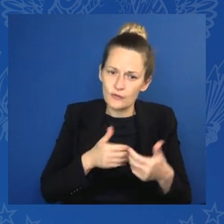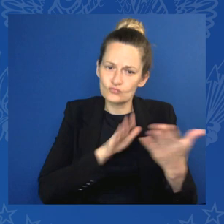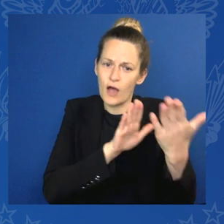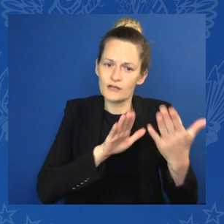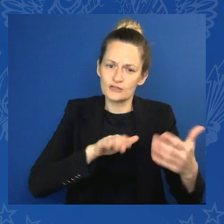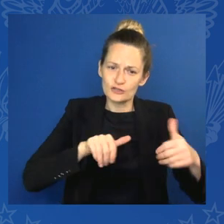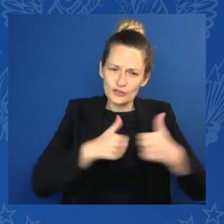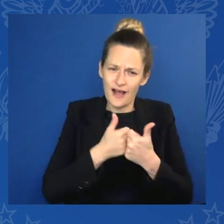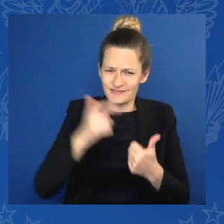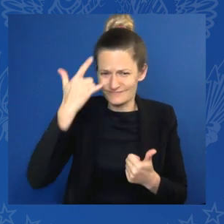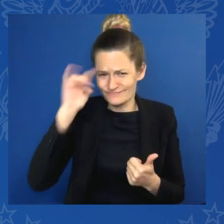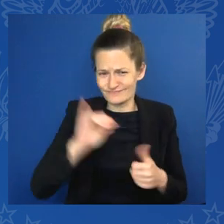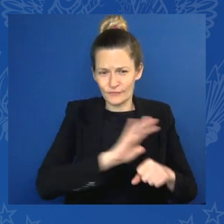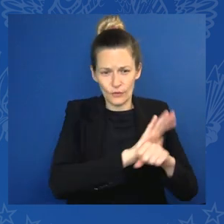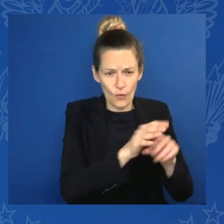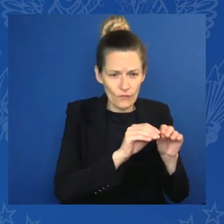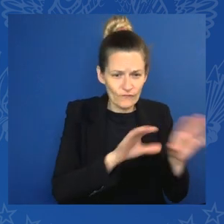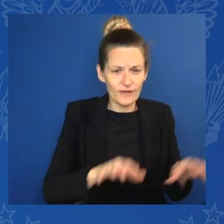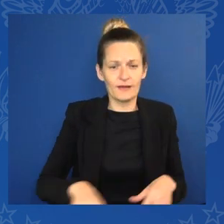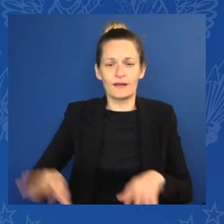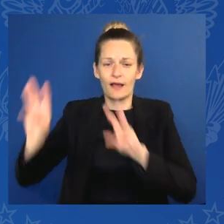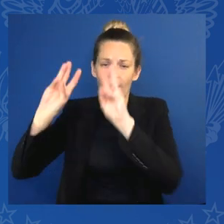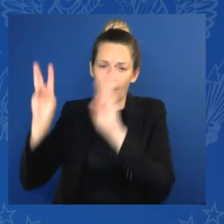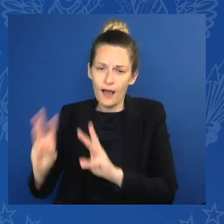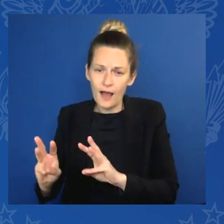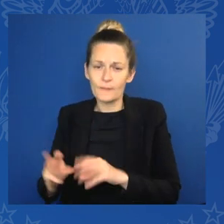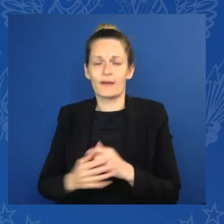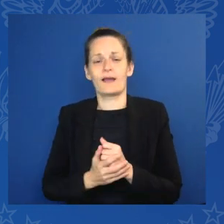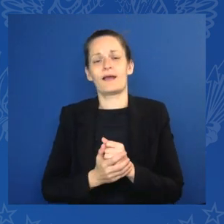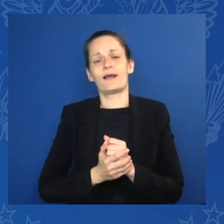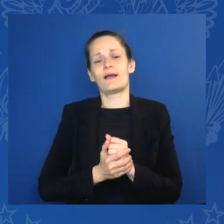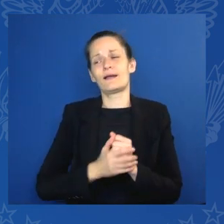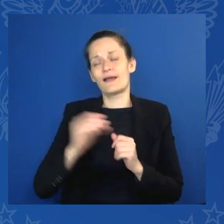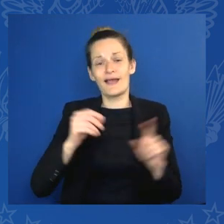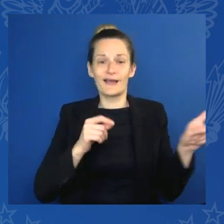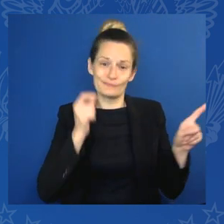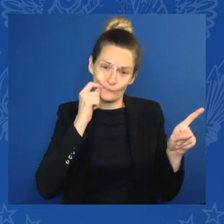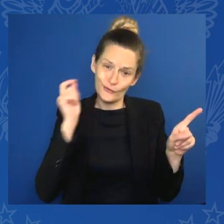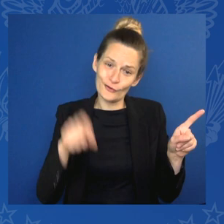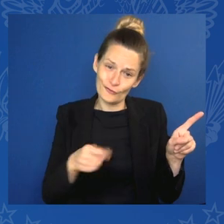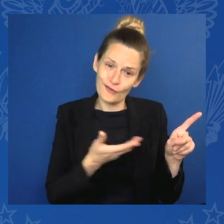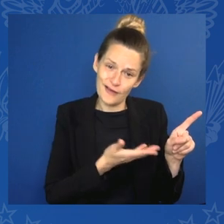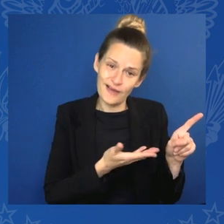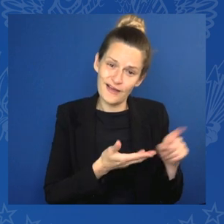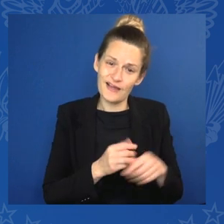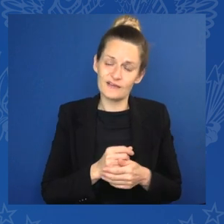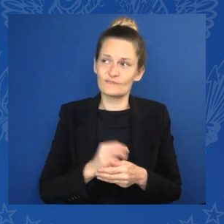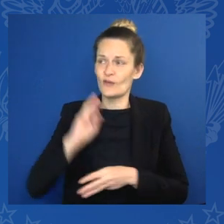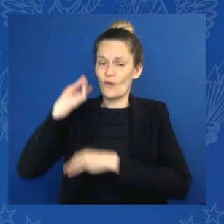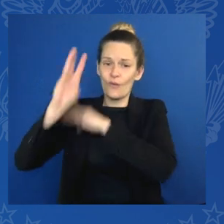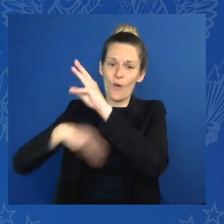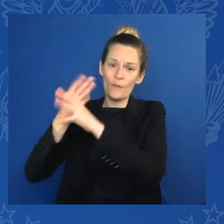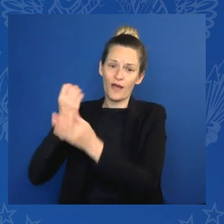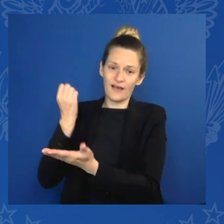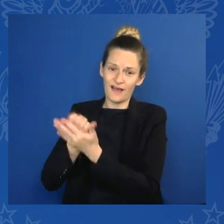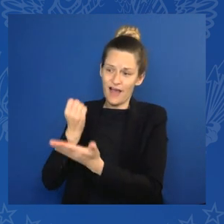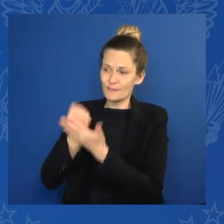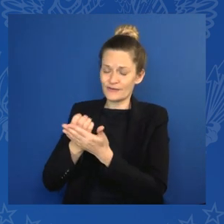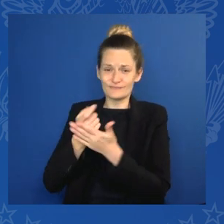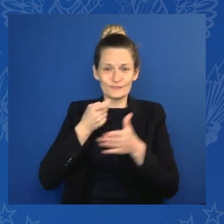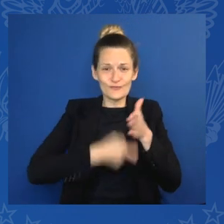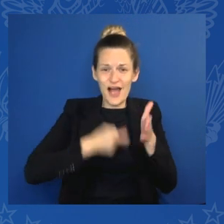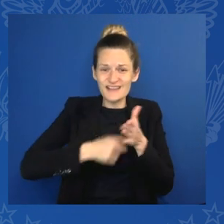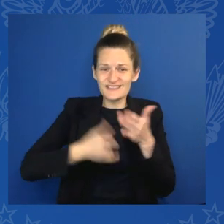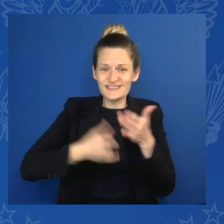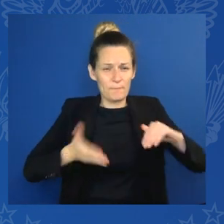global economy is facing price spikes of energy and food, or the disruption of supply